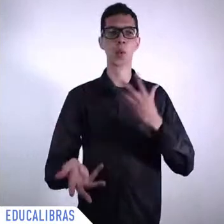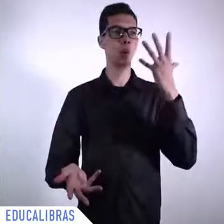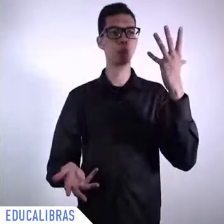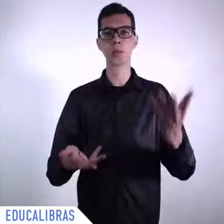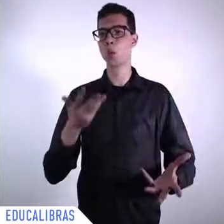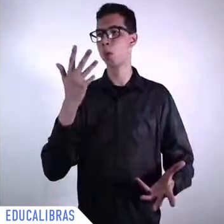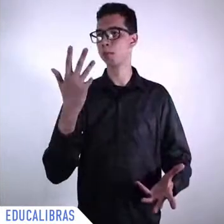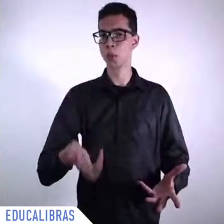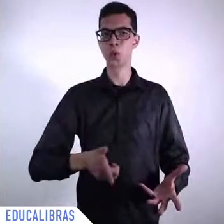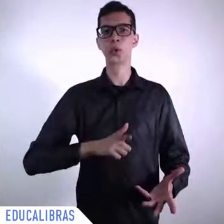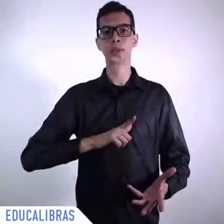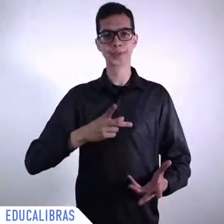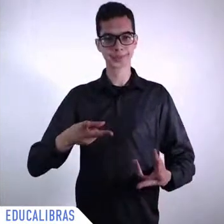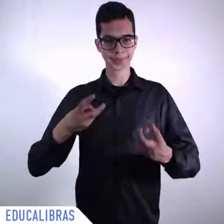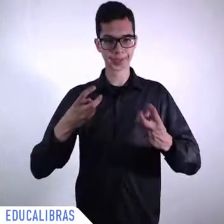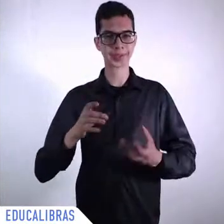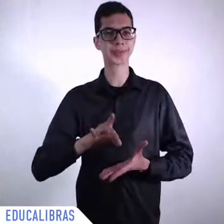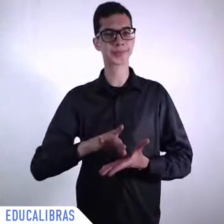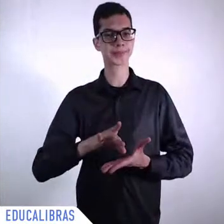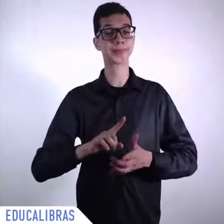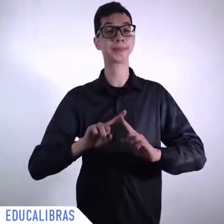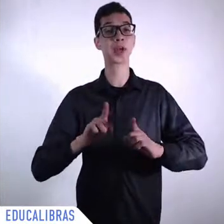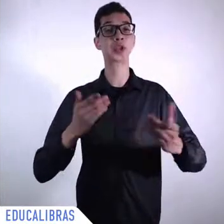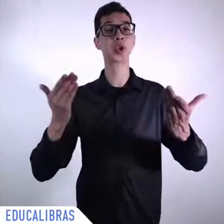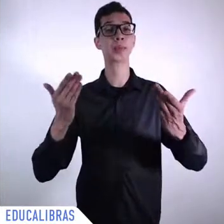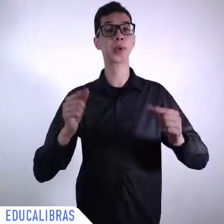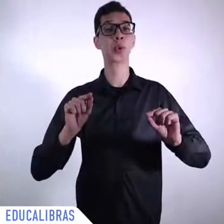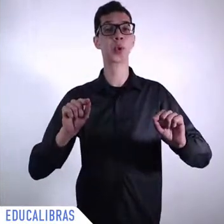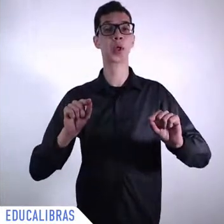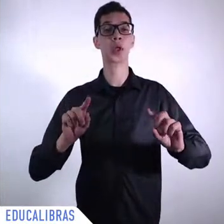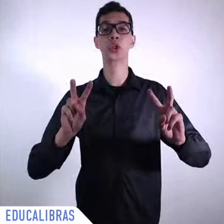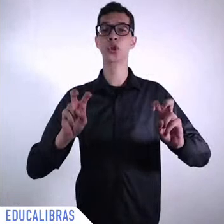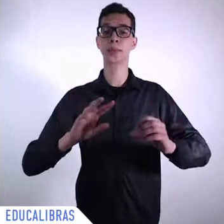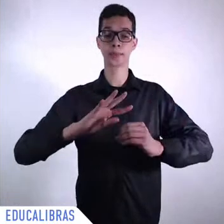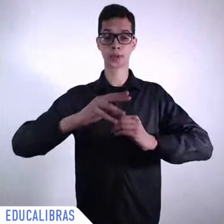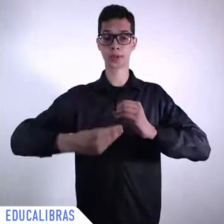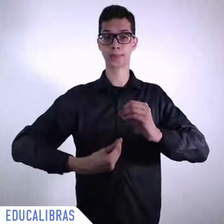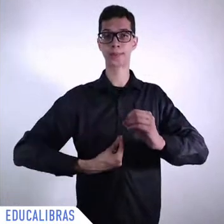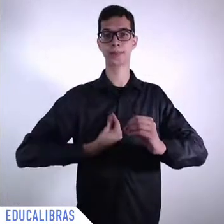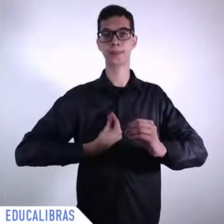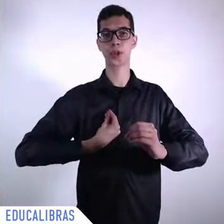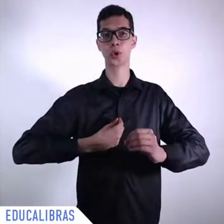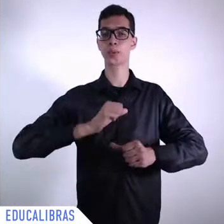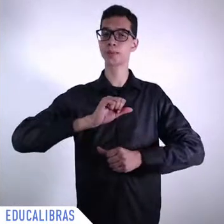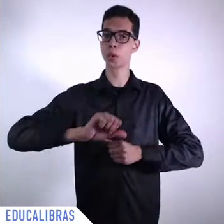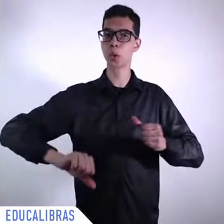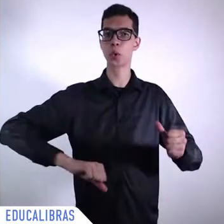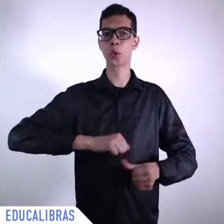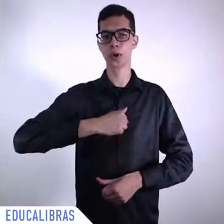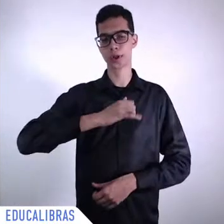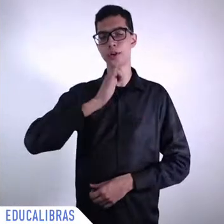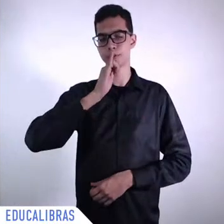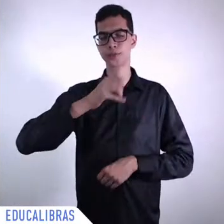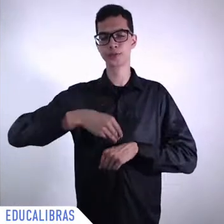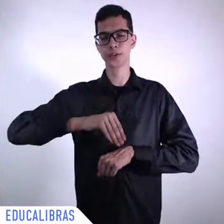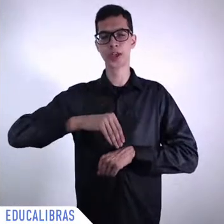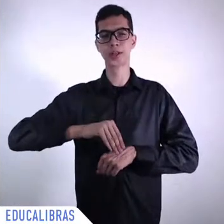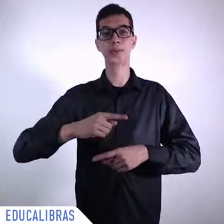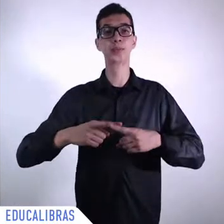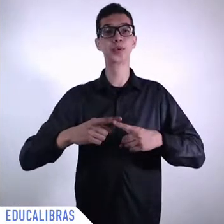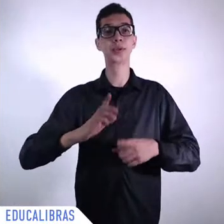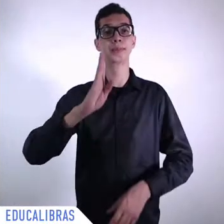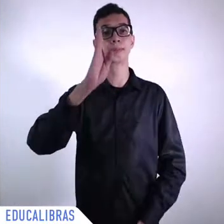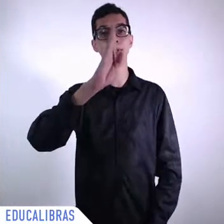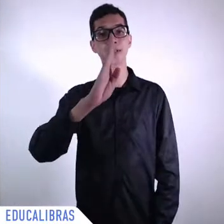that I would like to mention here Brazil is an incredibly diverse country and